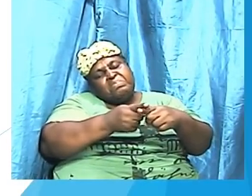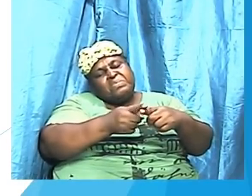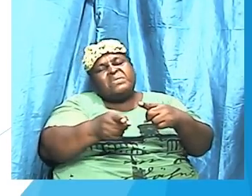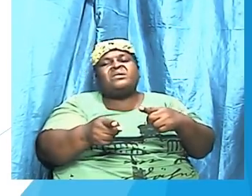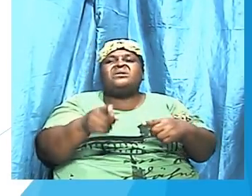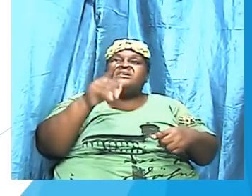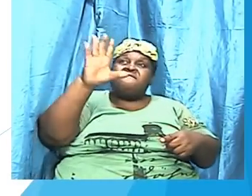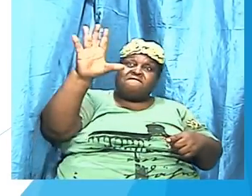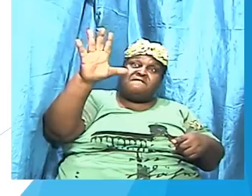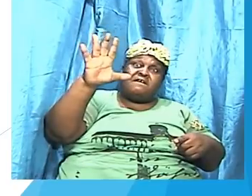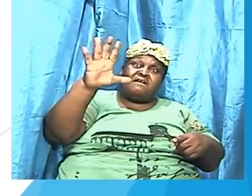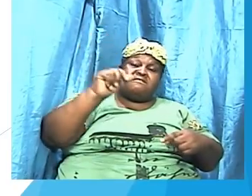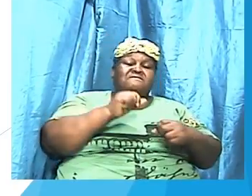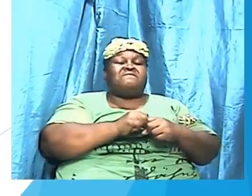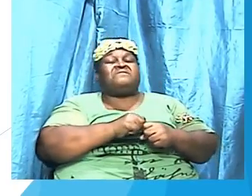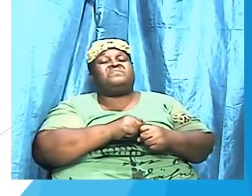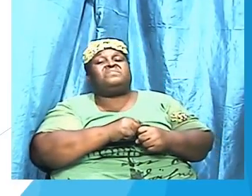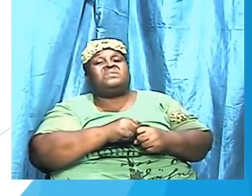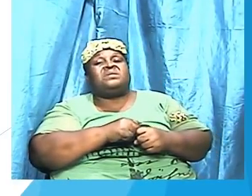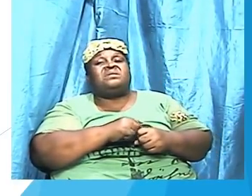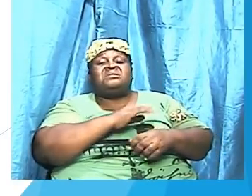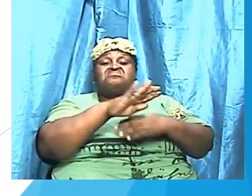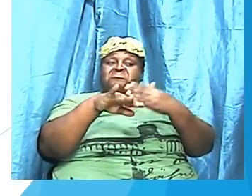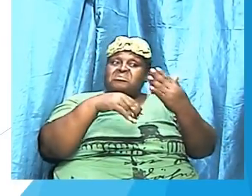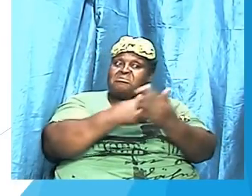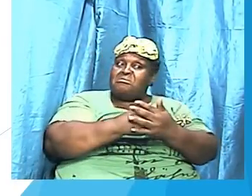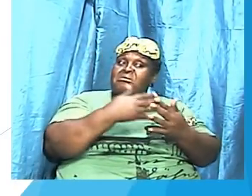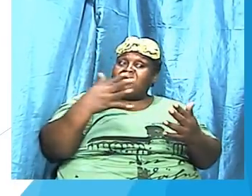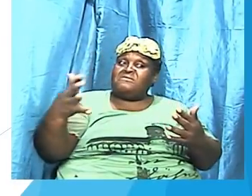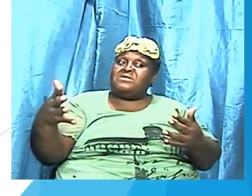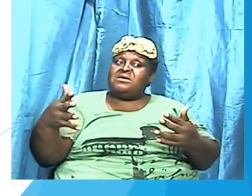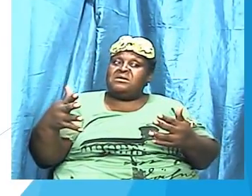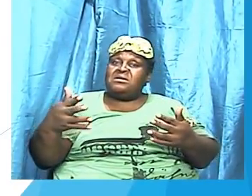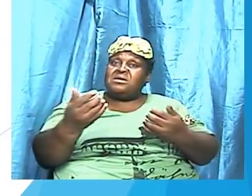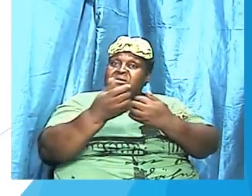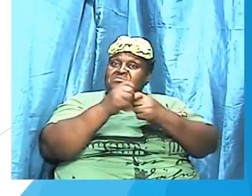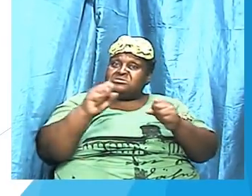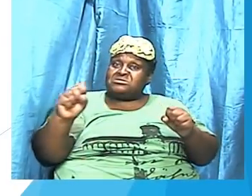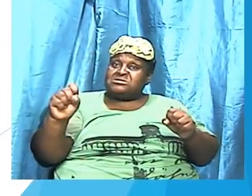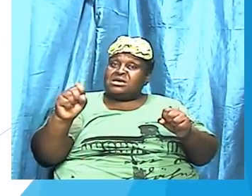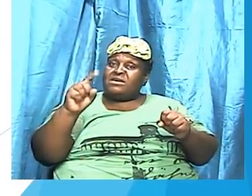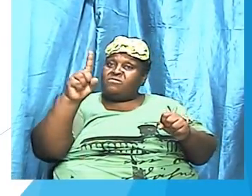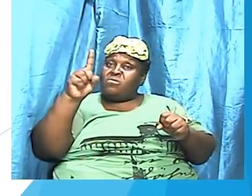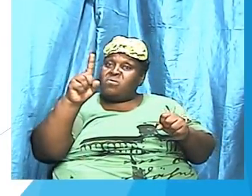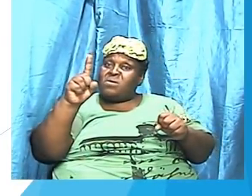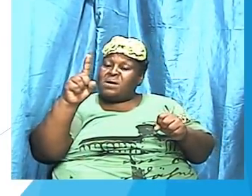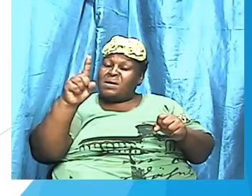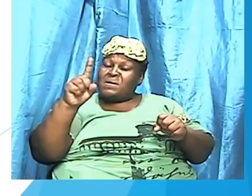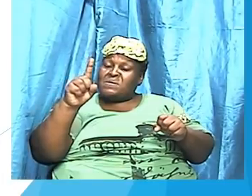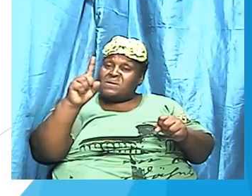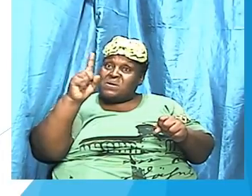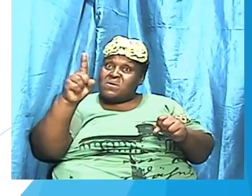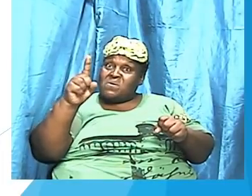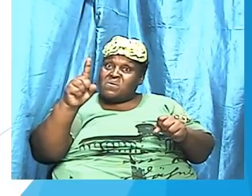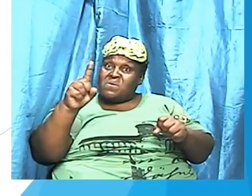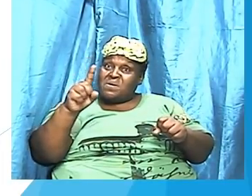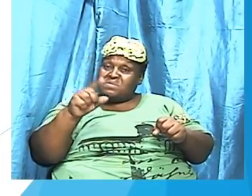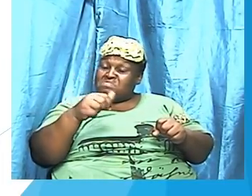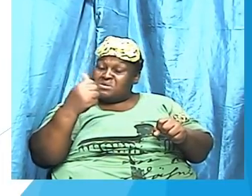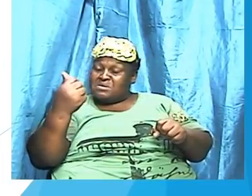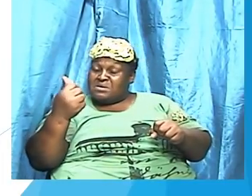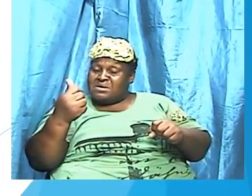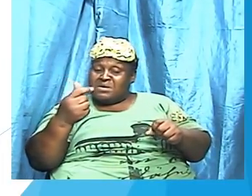five of them and all of them save one were sharpened on only one side the other side